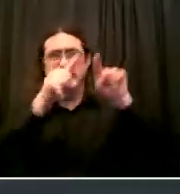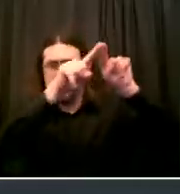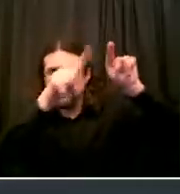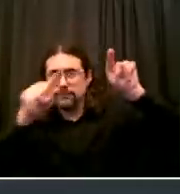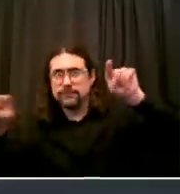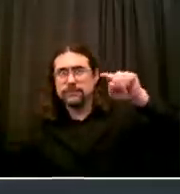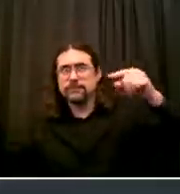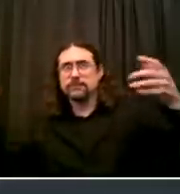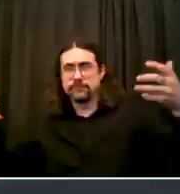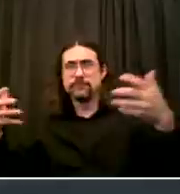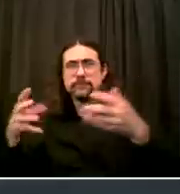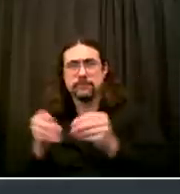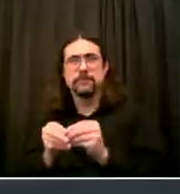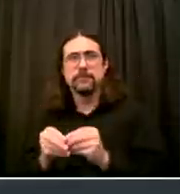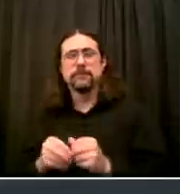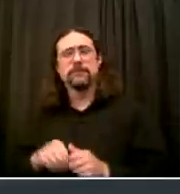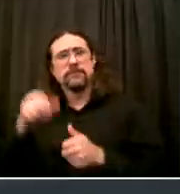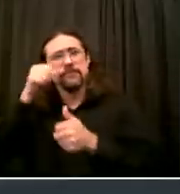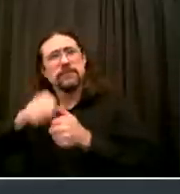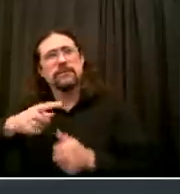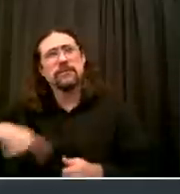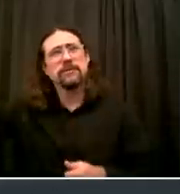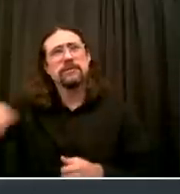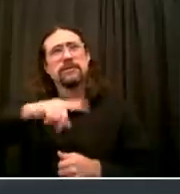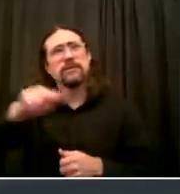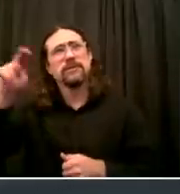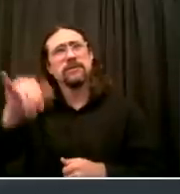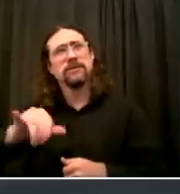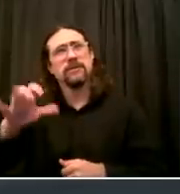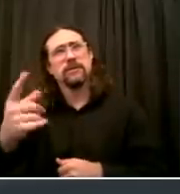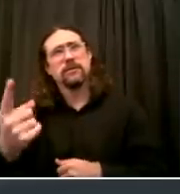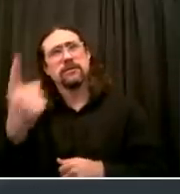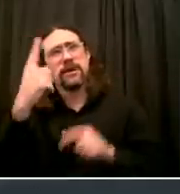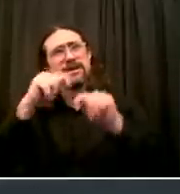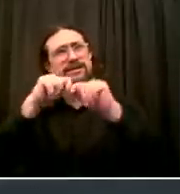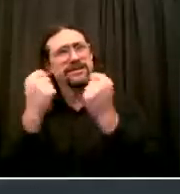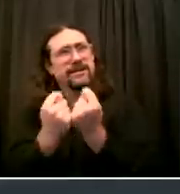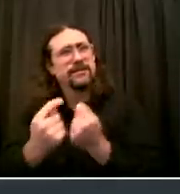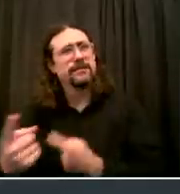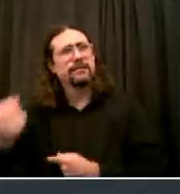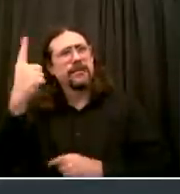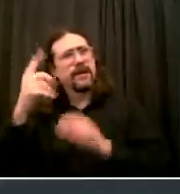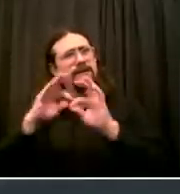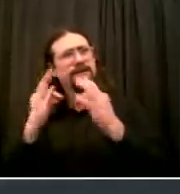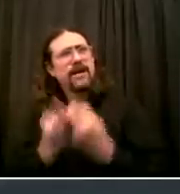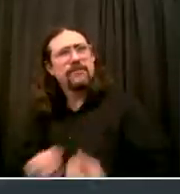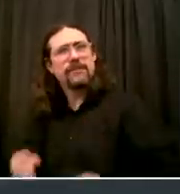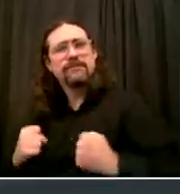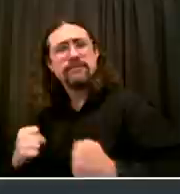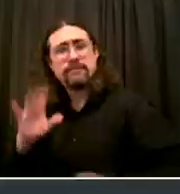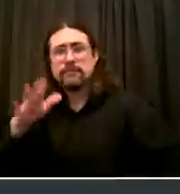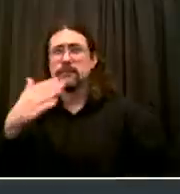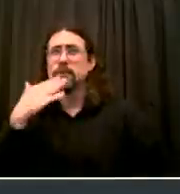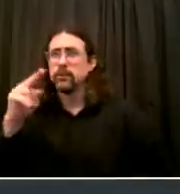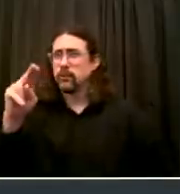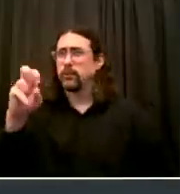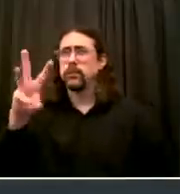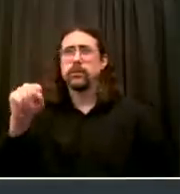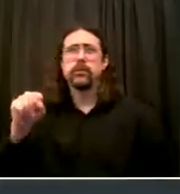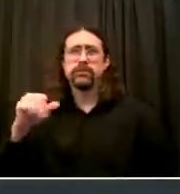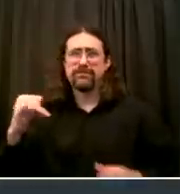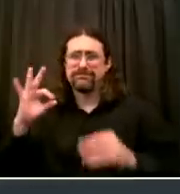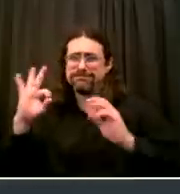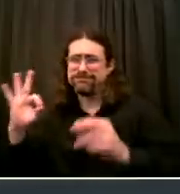That today we have good news again Indicator one The daily number of people admitted to hospitals For suspected COVID